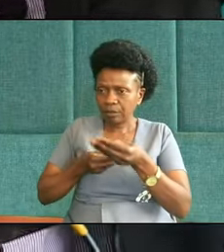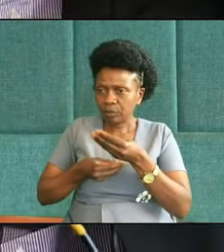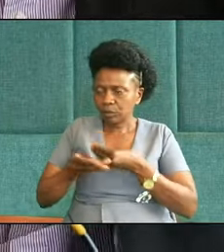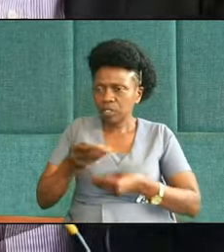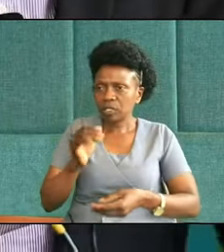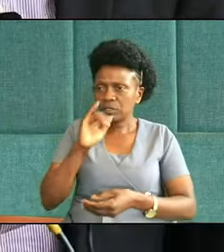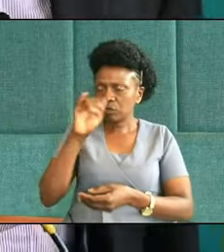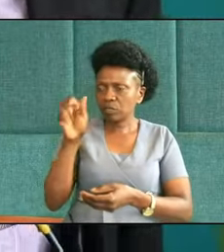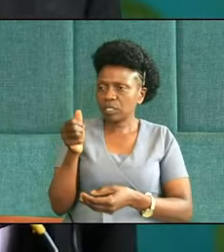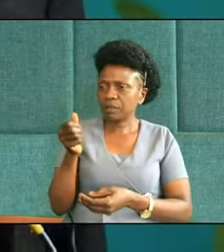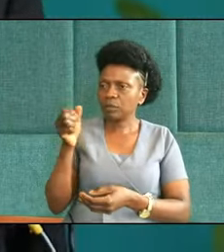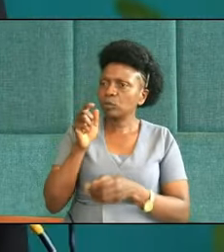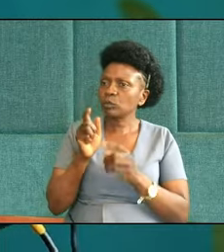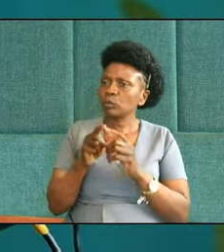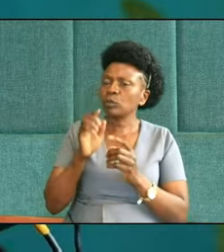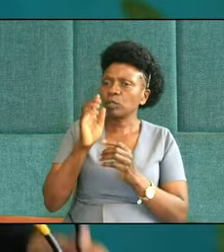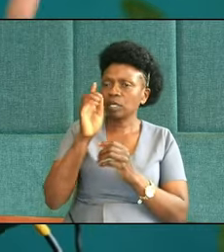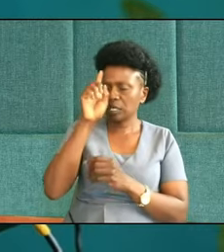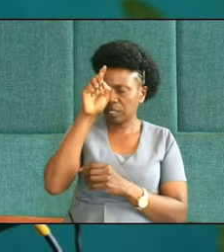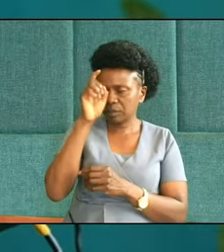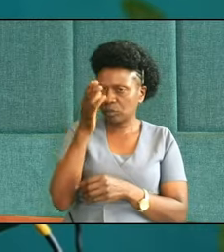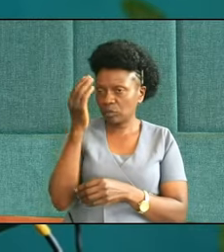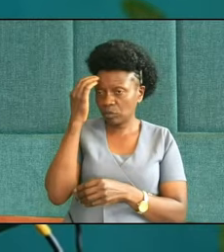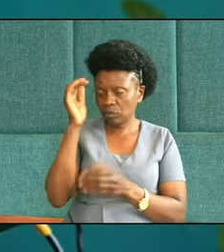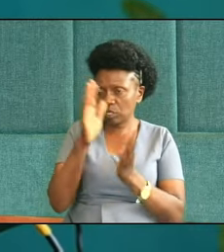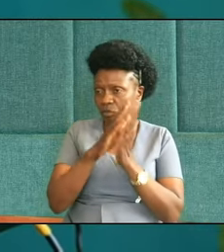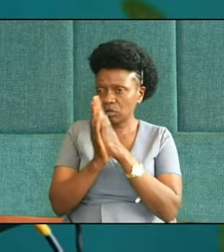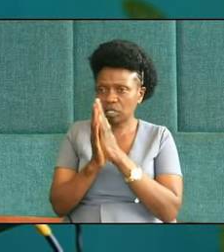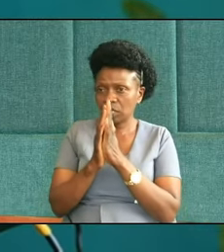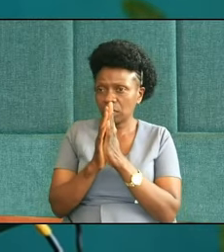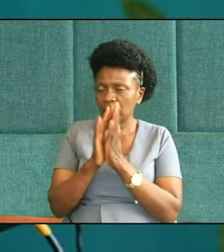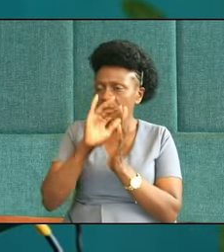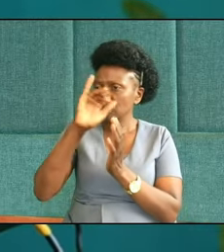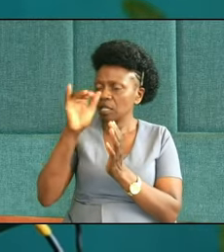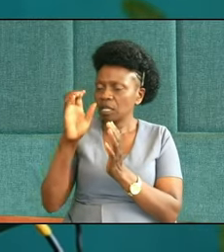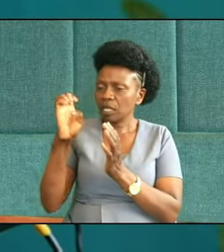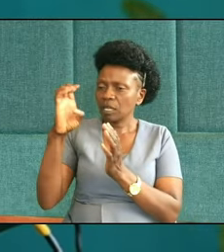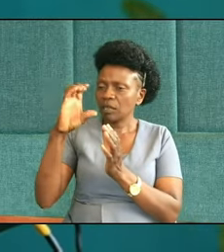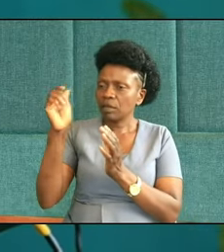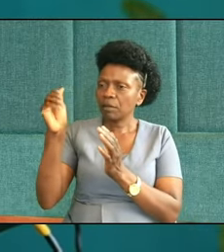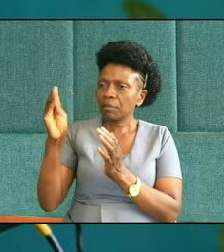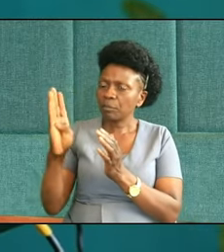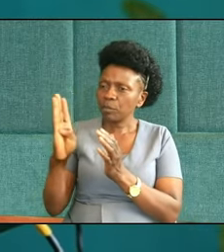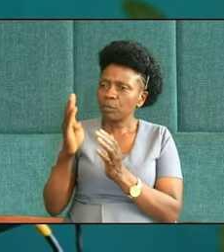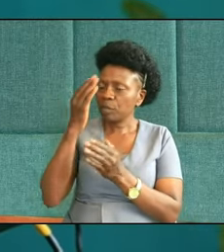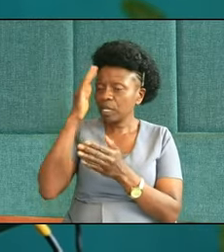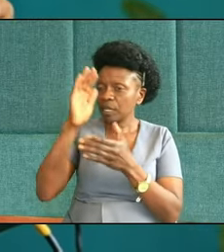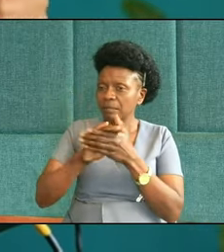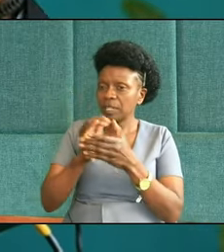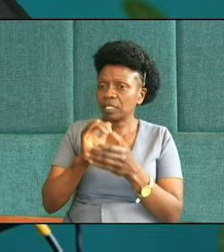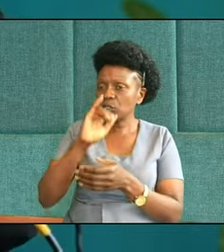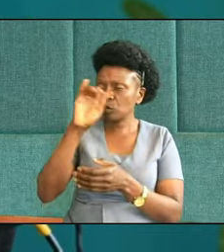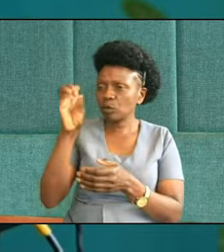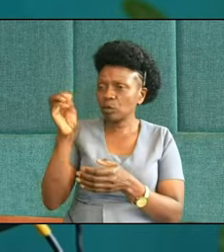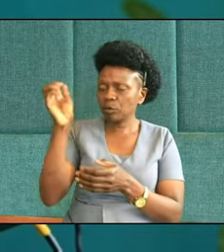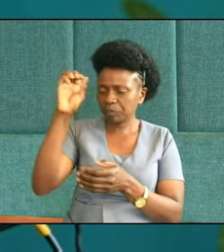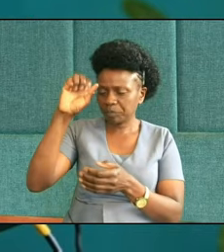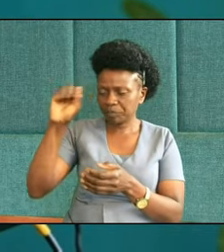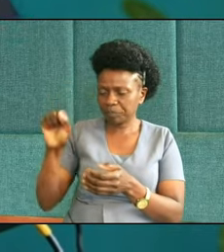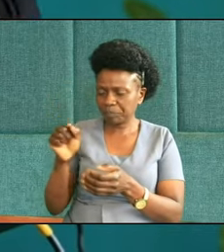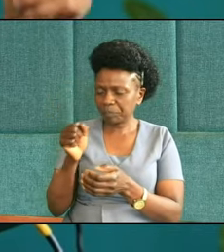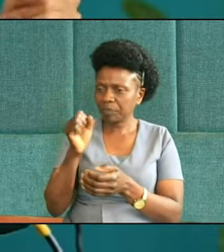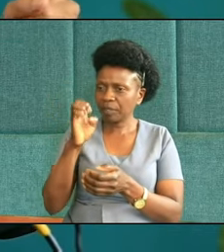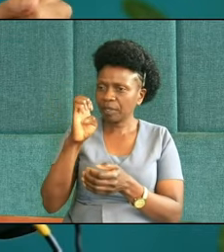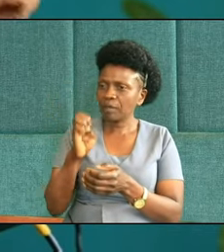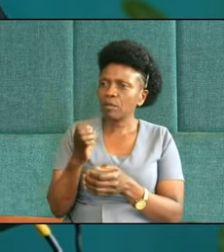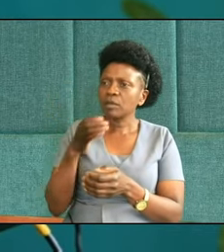a wild animal. You know the story. And Jacob believed that Joseph was dead. But here's the question. Why was